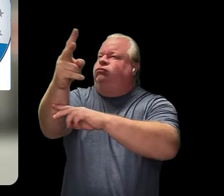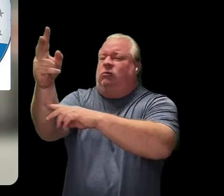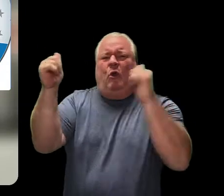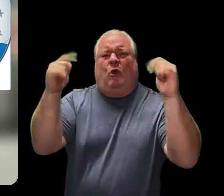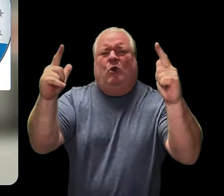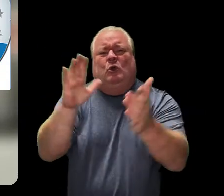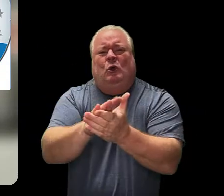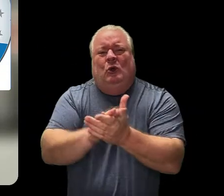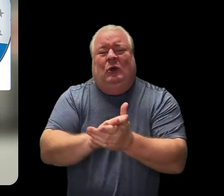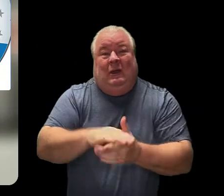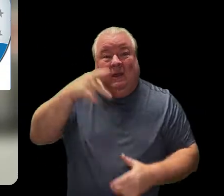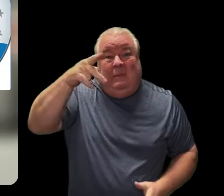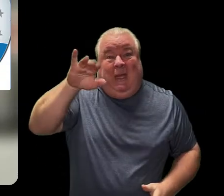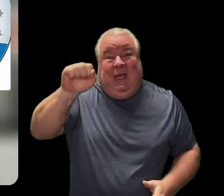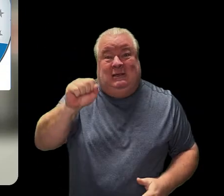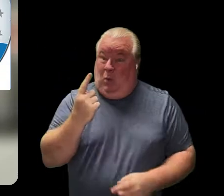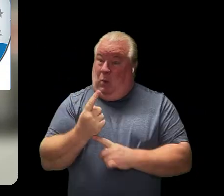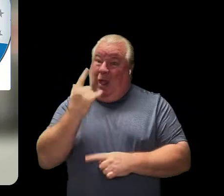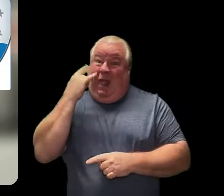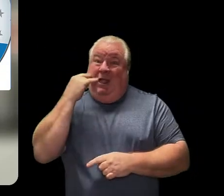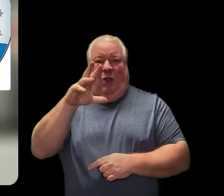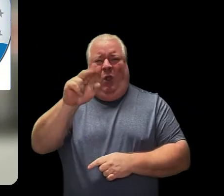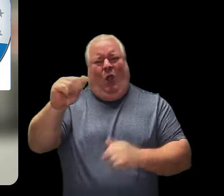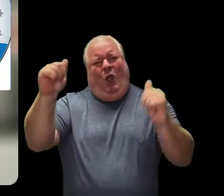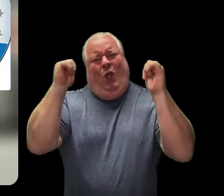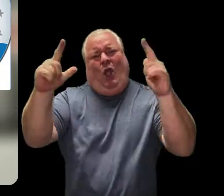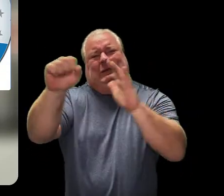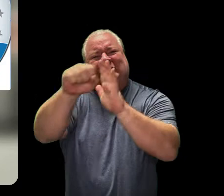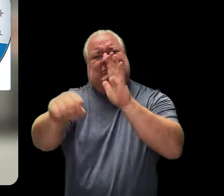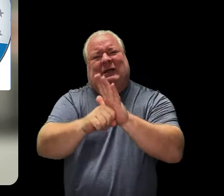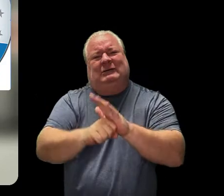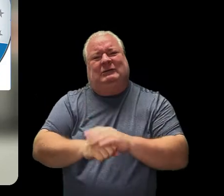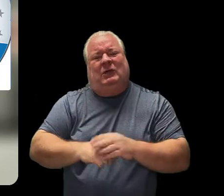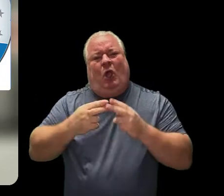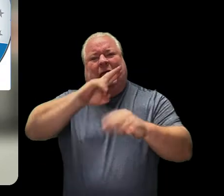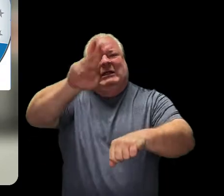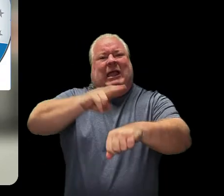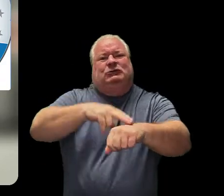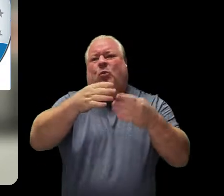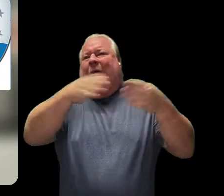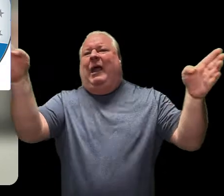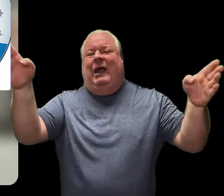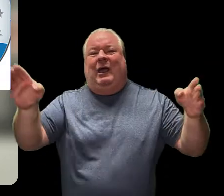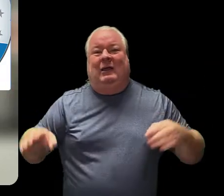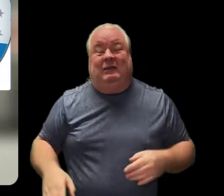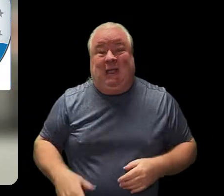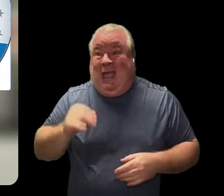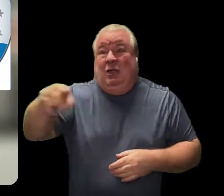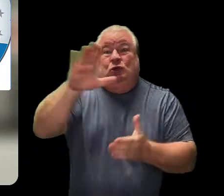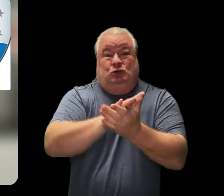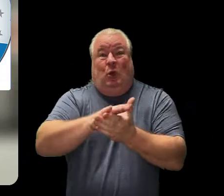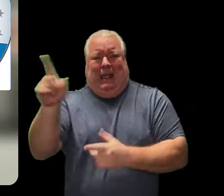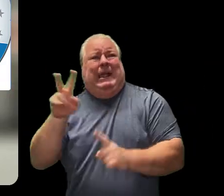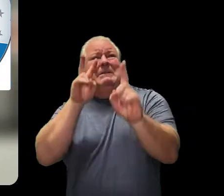PBIS is nationwide and every year schools get to apply for a medal like the